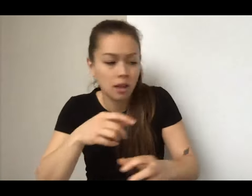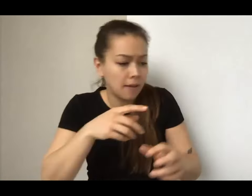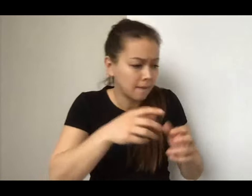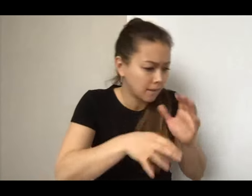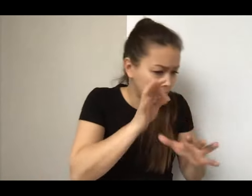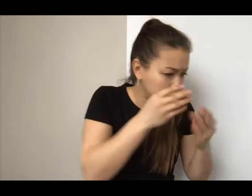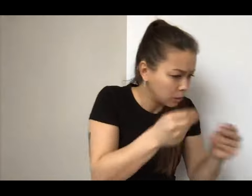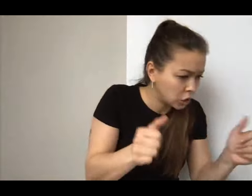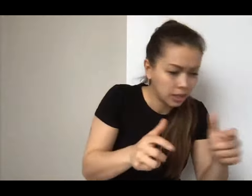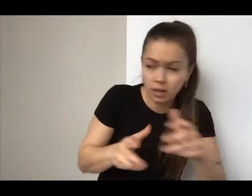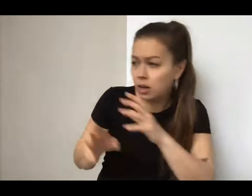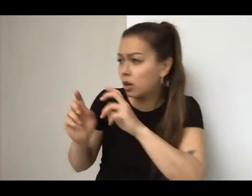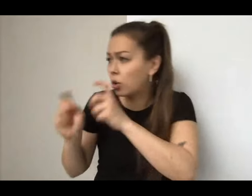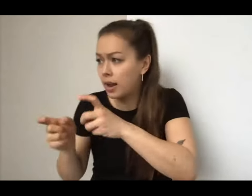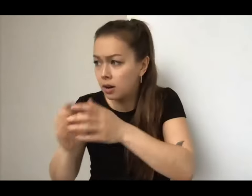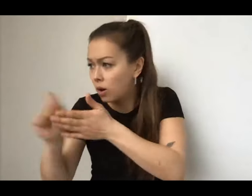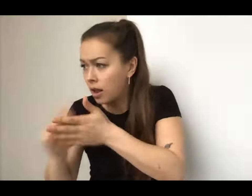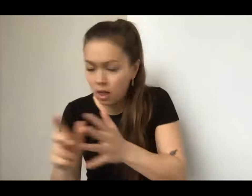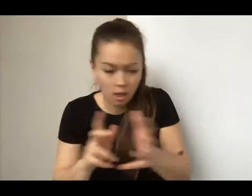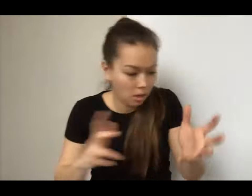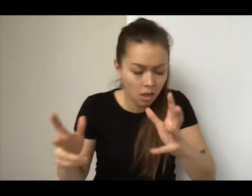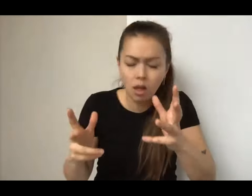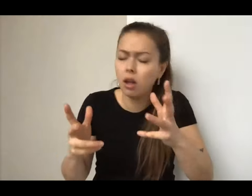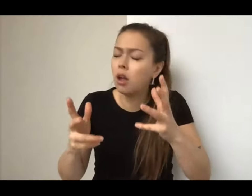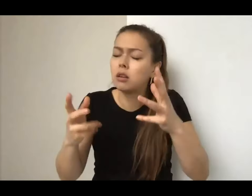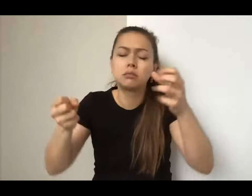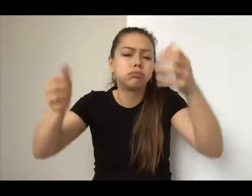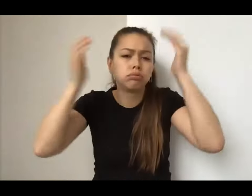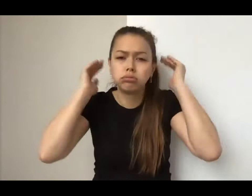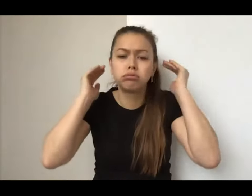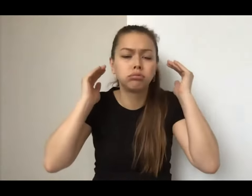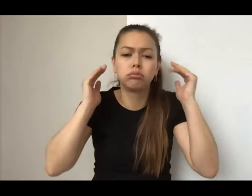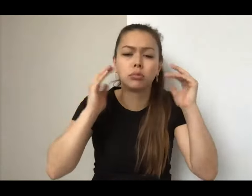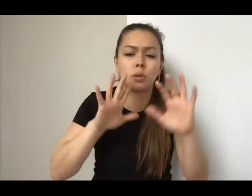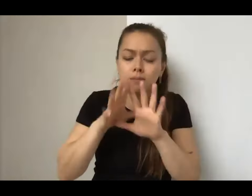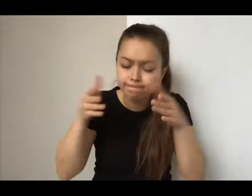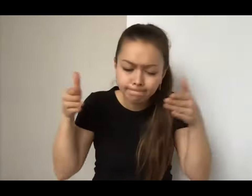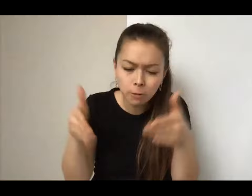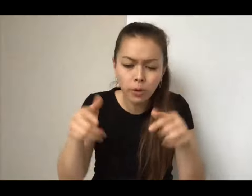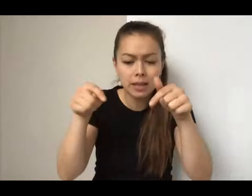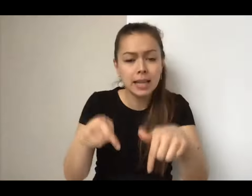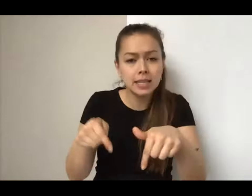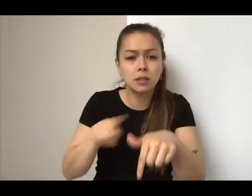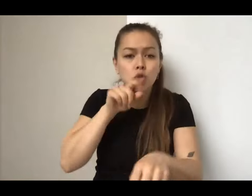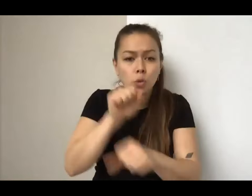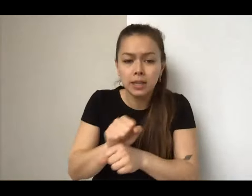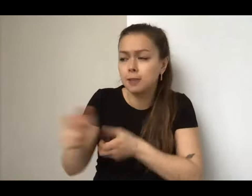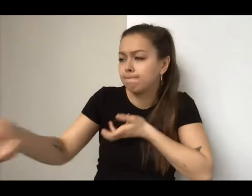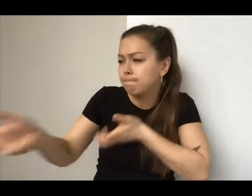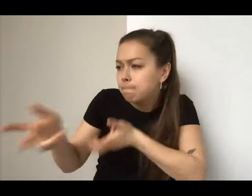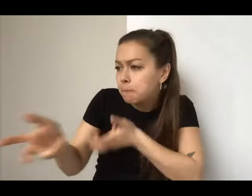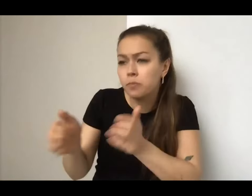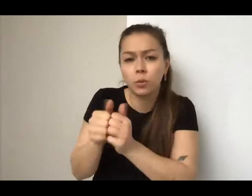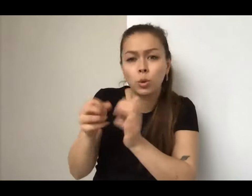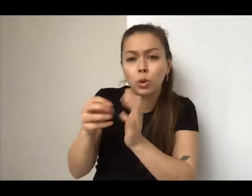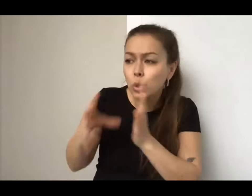with the students, plus also work as a team to, you know, have discussions and feedback of, what will work. Uh, I want brainstorming sessions of,